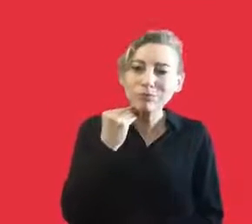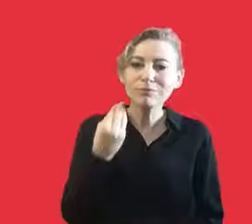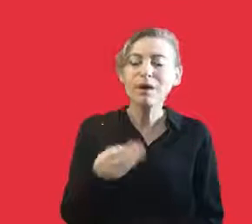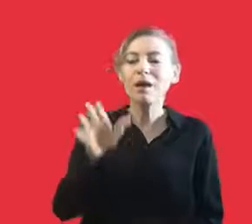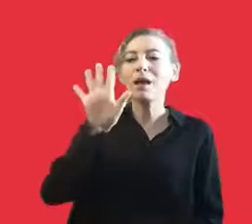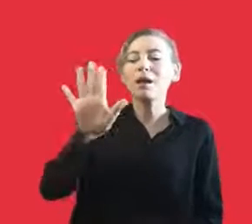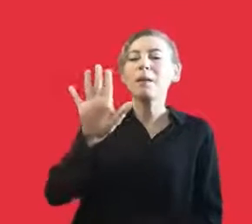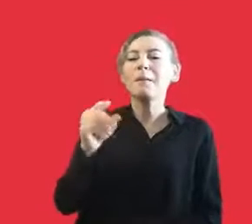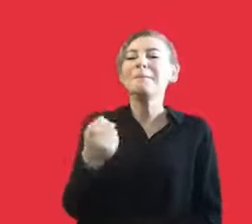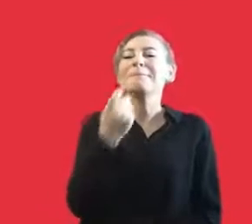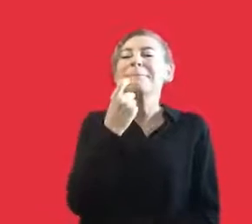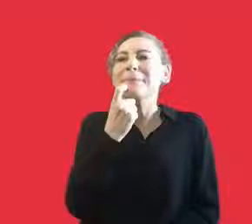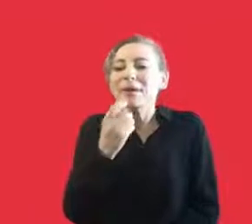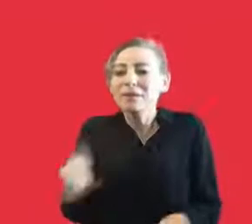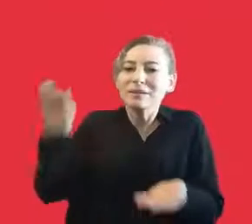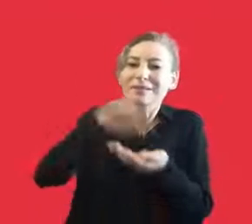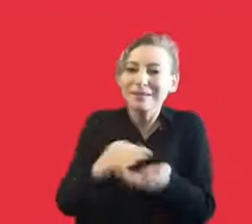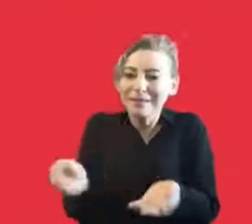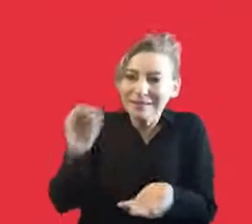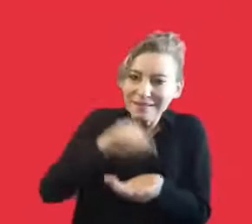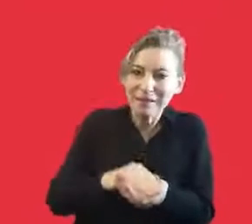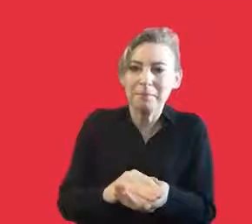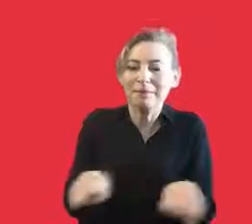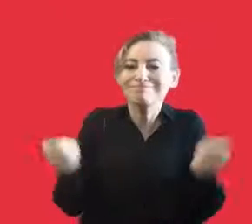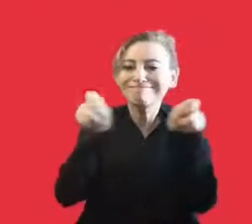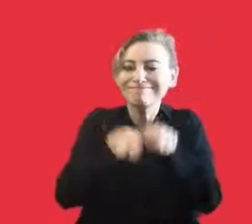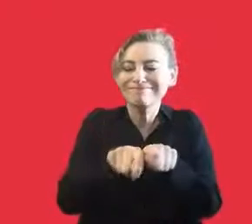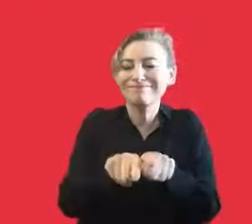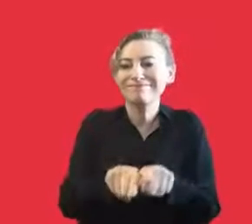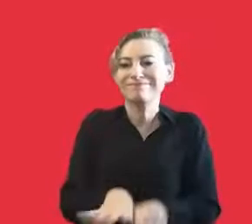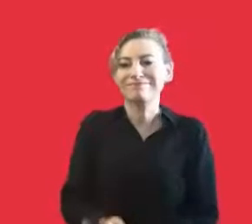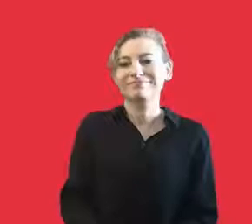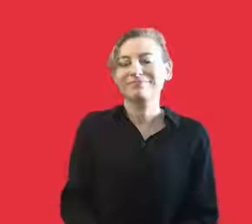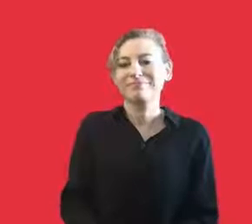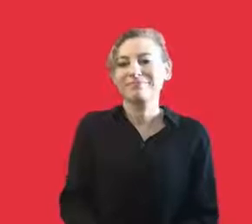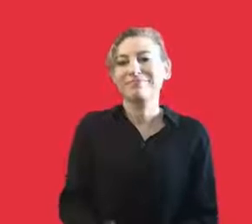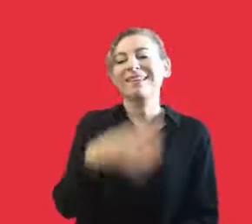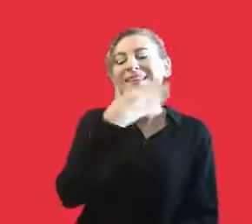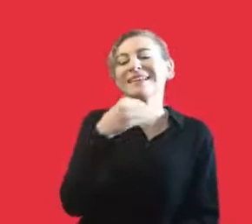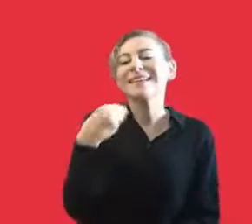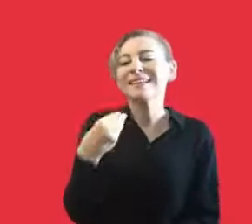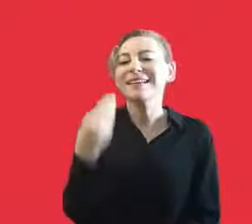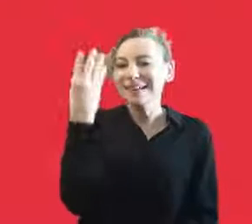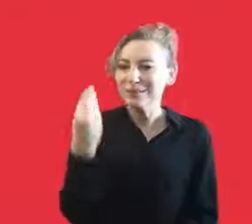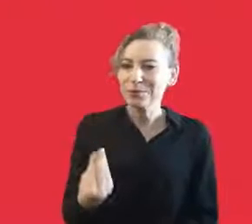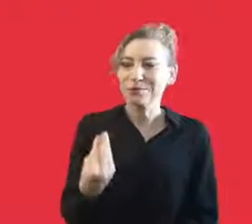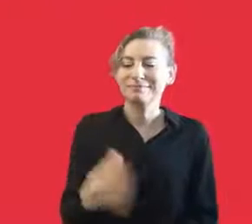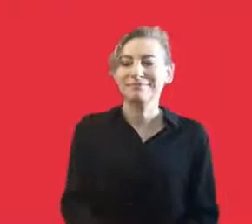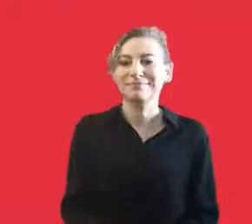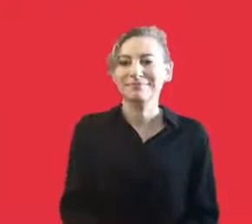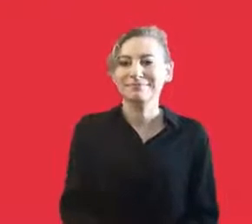And we could pay that debt in five years. And I was 24 years old back then.